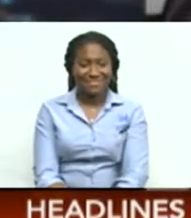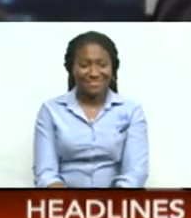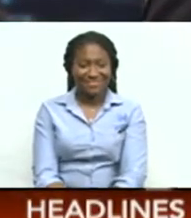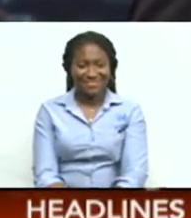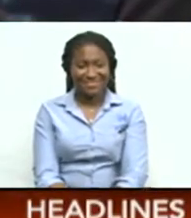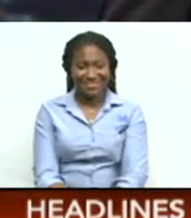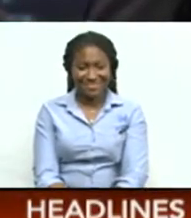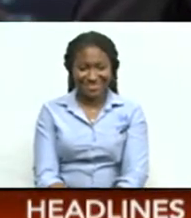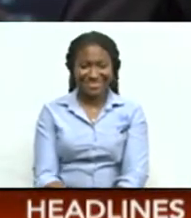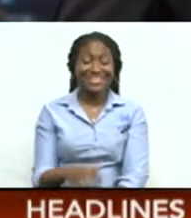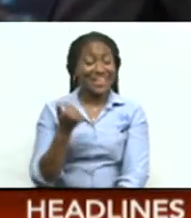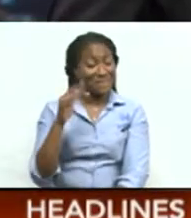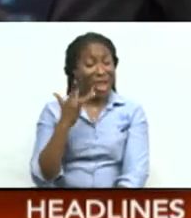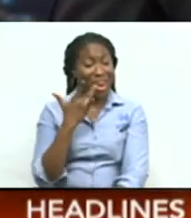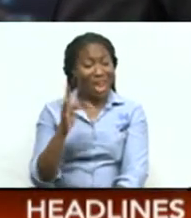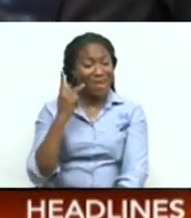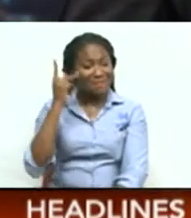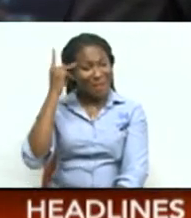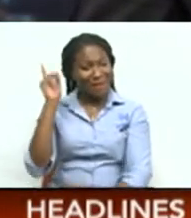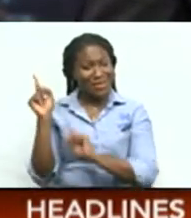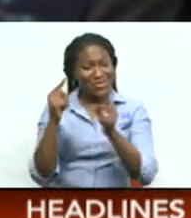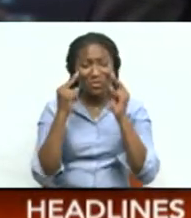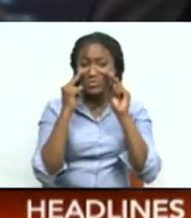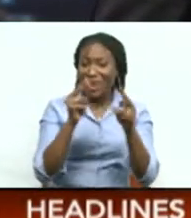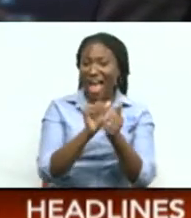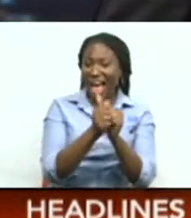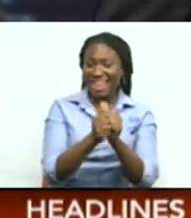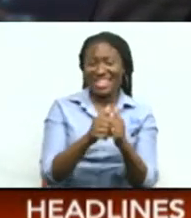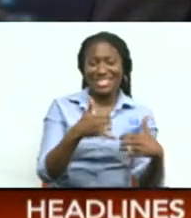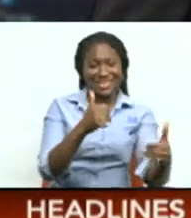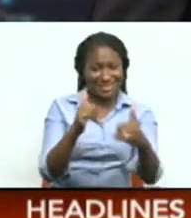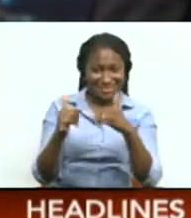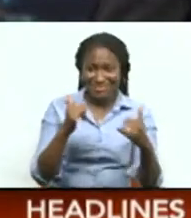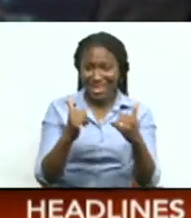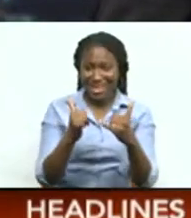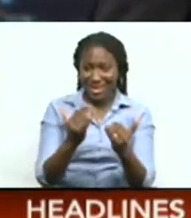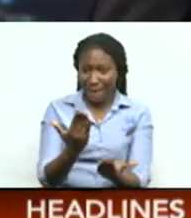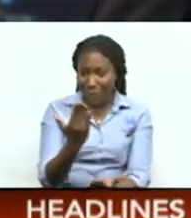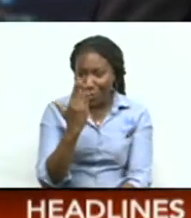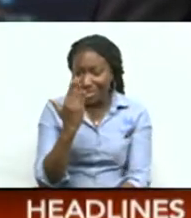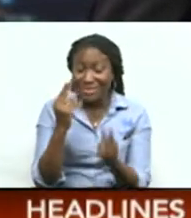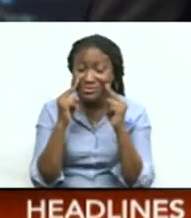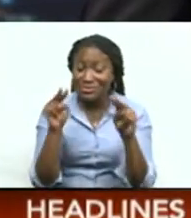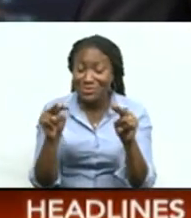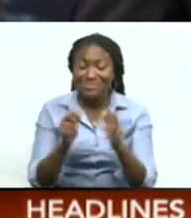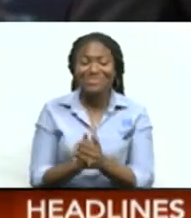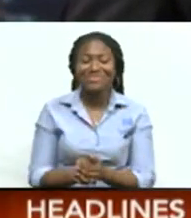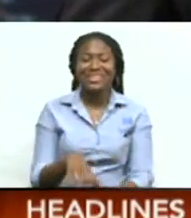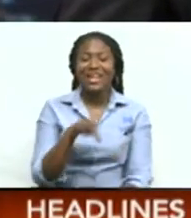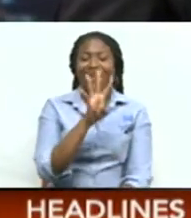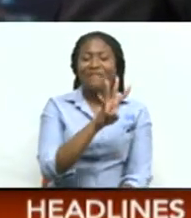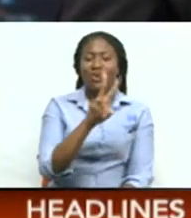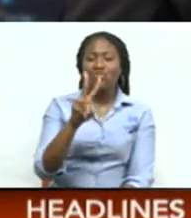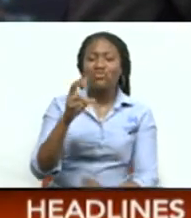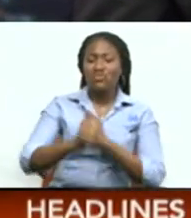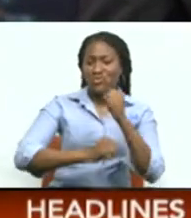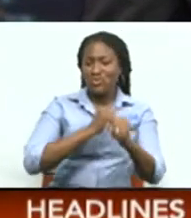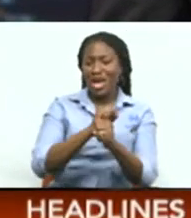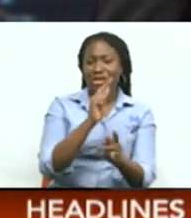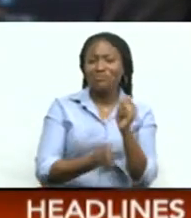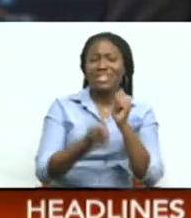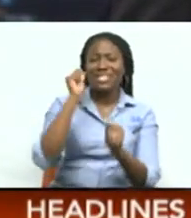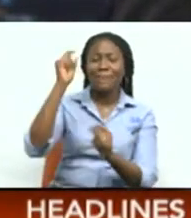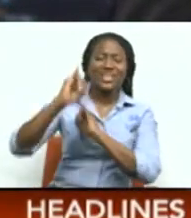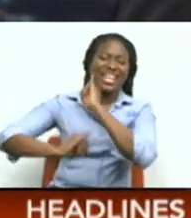It's 14 lucky parents getting to see those athletes perform up close and personal Meanwhile, the 42nd edition of the Trinidad-to-Tobago